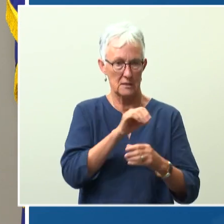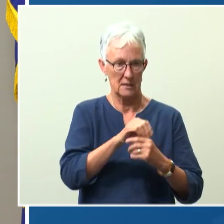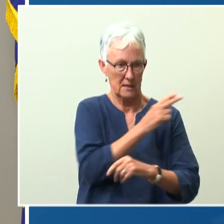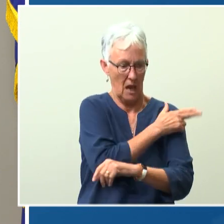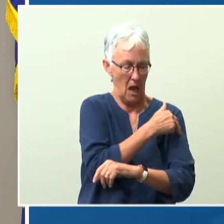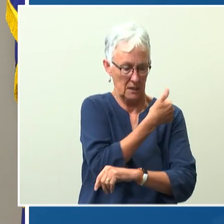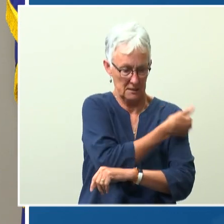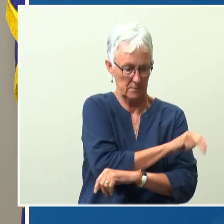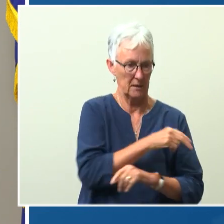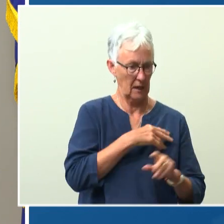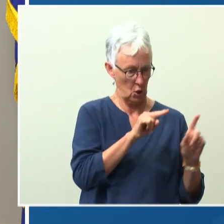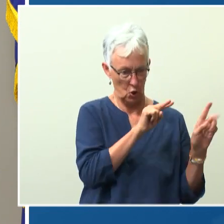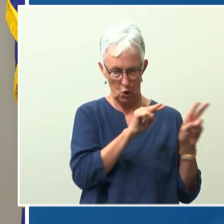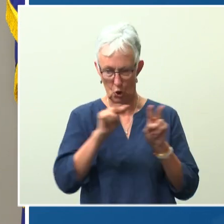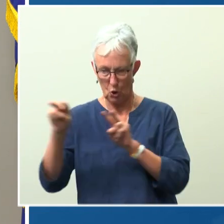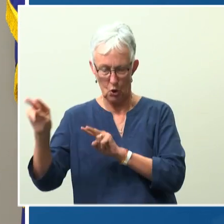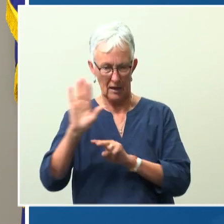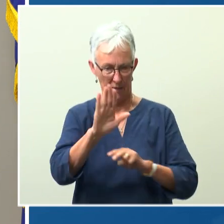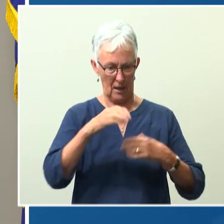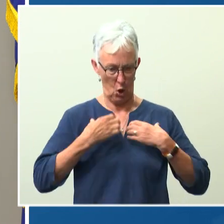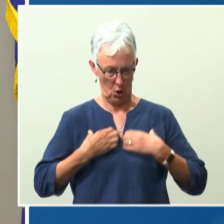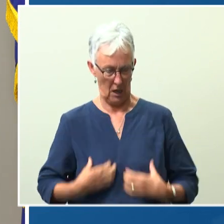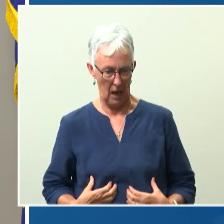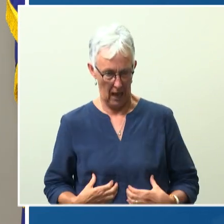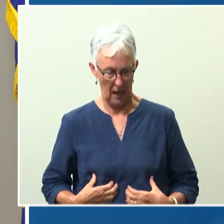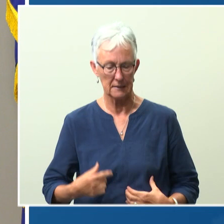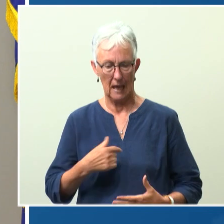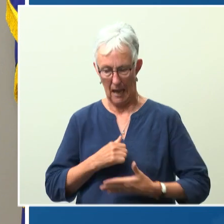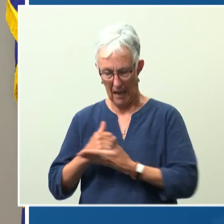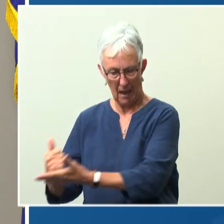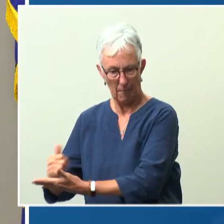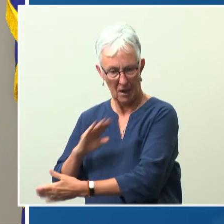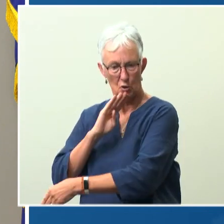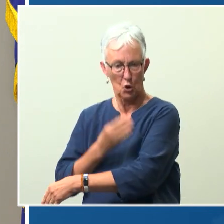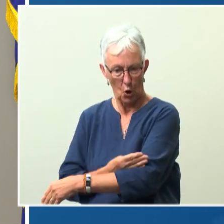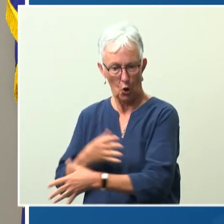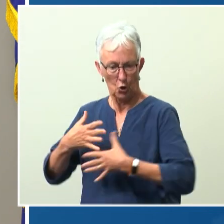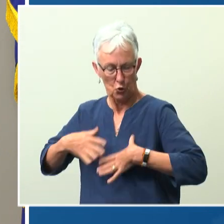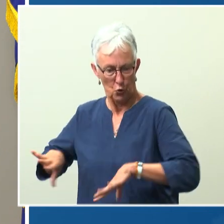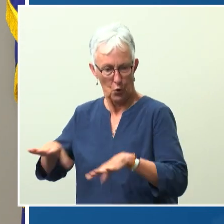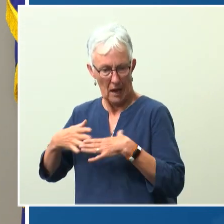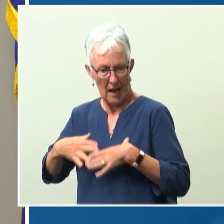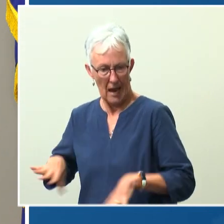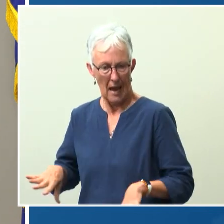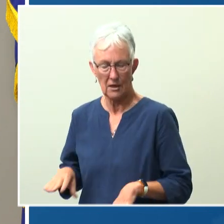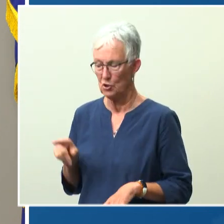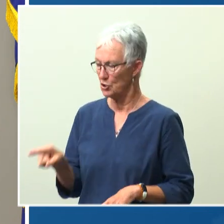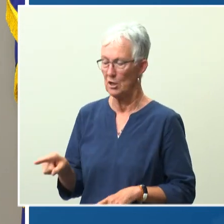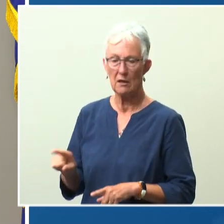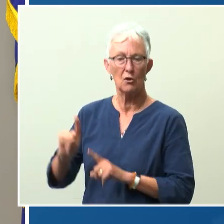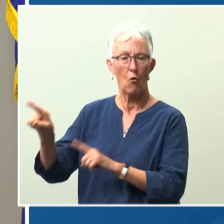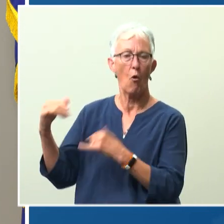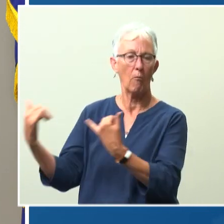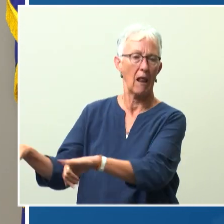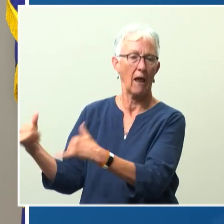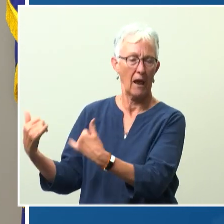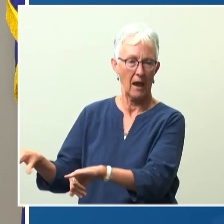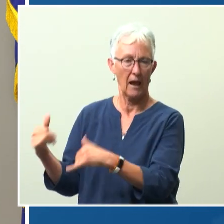ponytail and helped her get into her Cinderella costume for the day. She skipped off to plan the next social event for her Barbies.